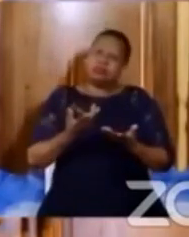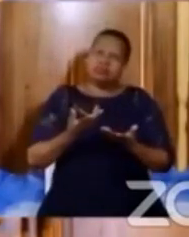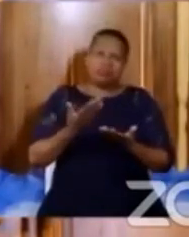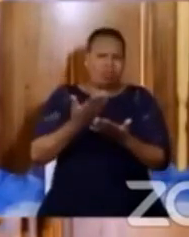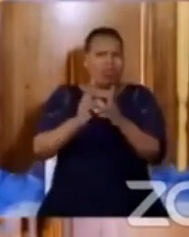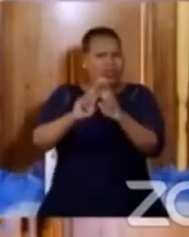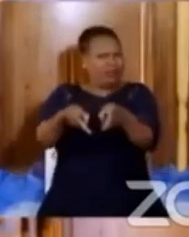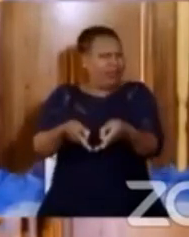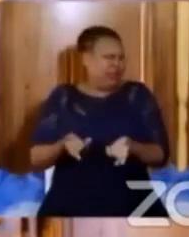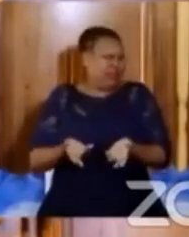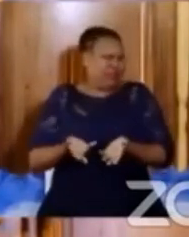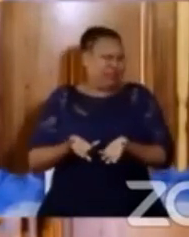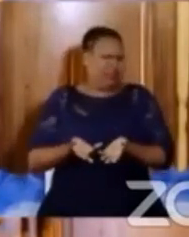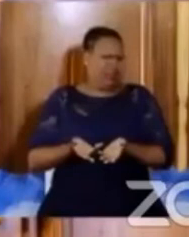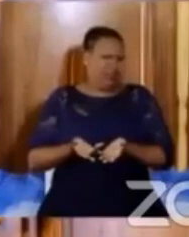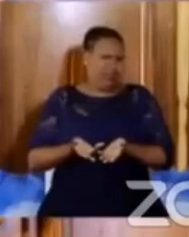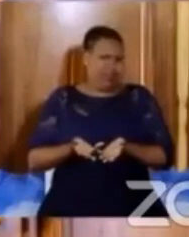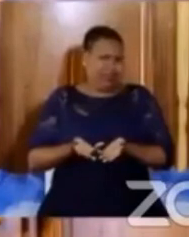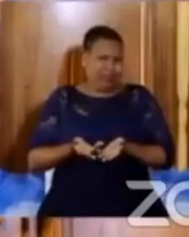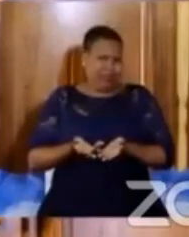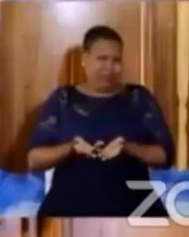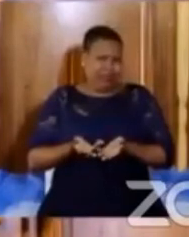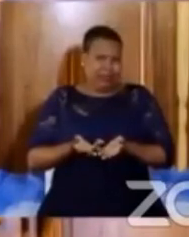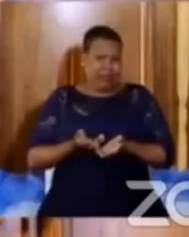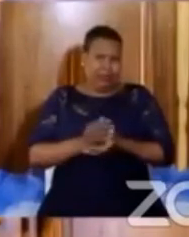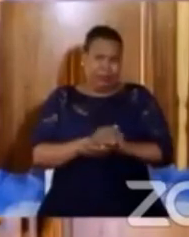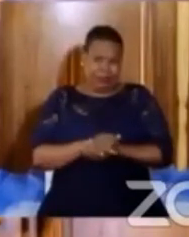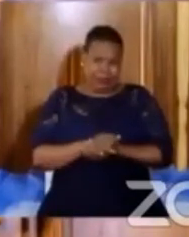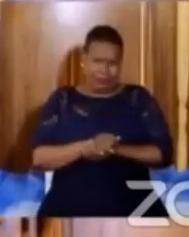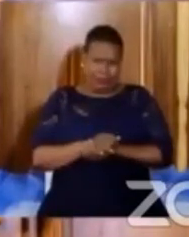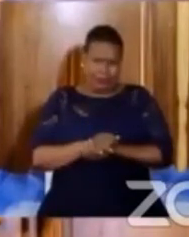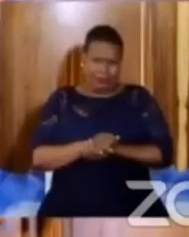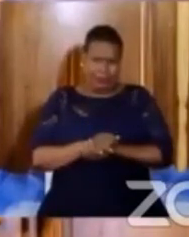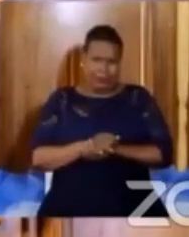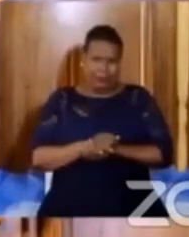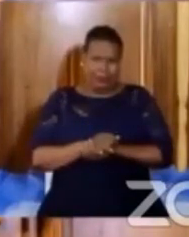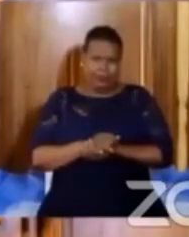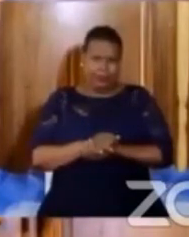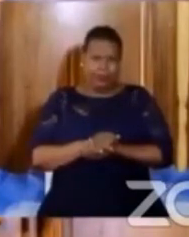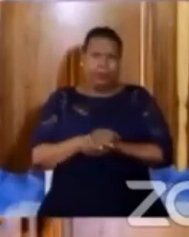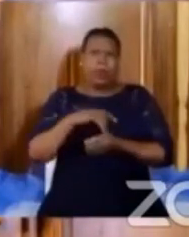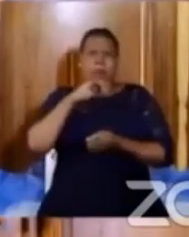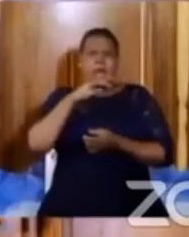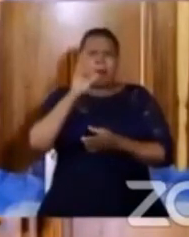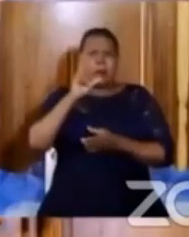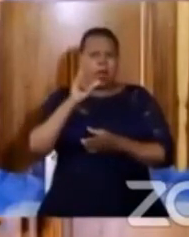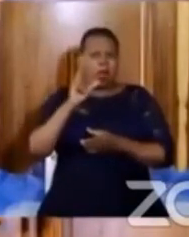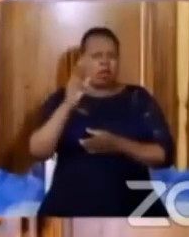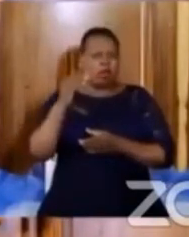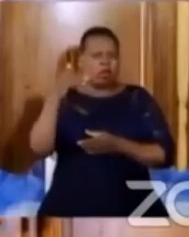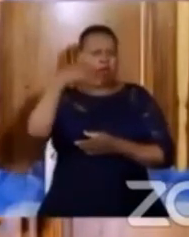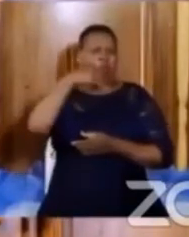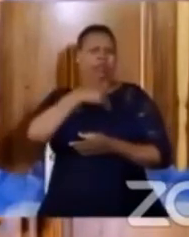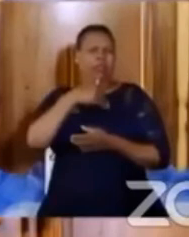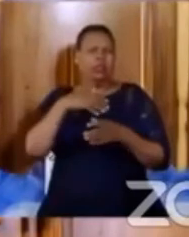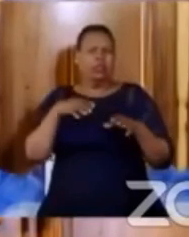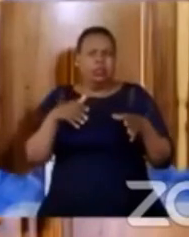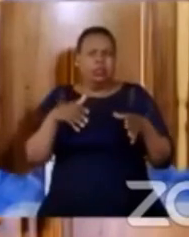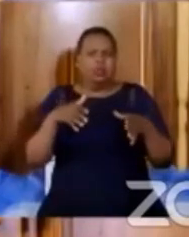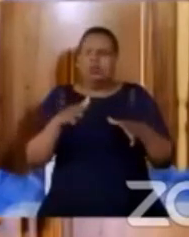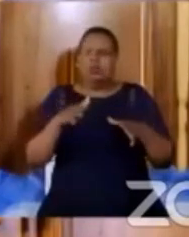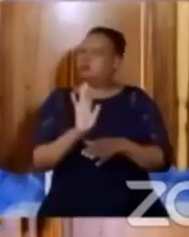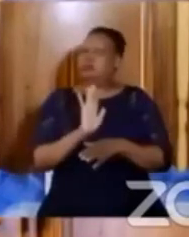The words that are encouraging us that we should not die from stress. Because of the fear.